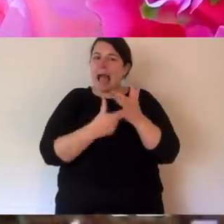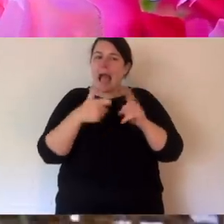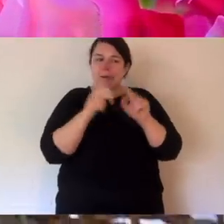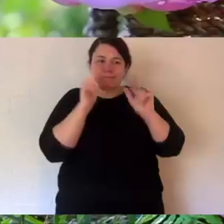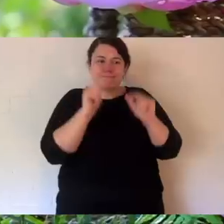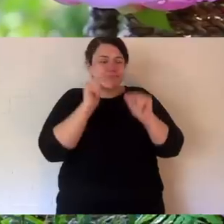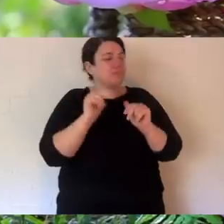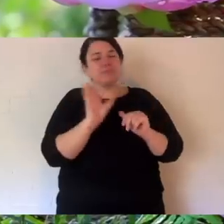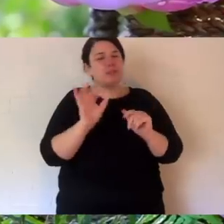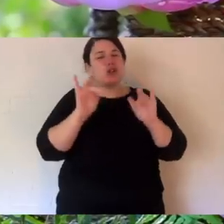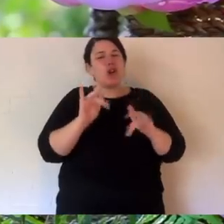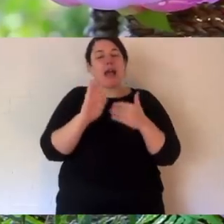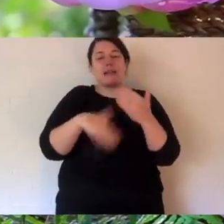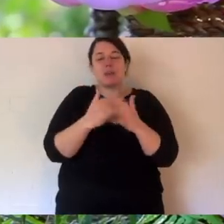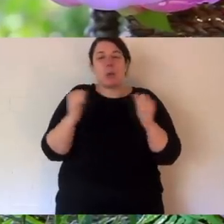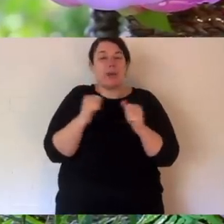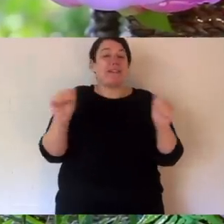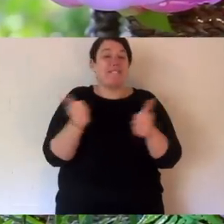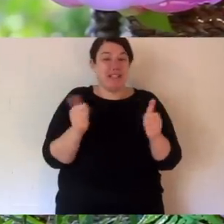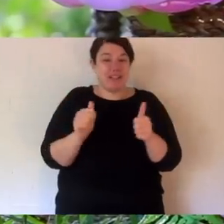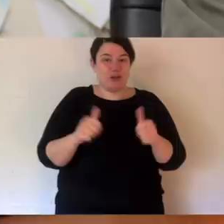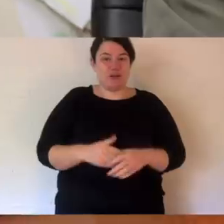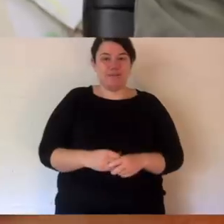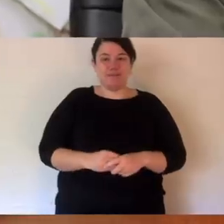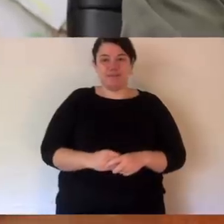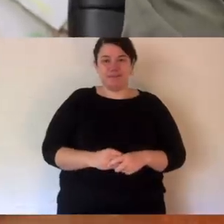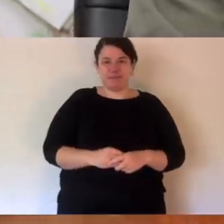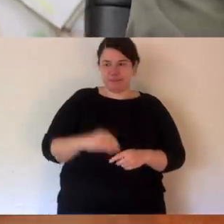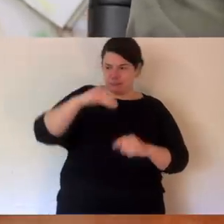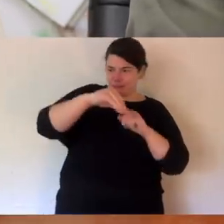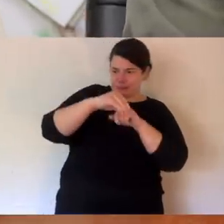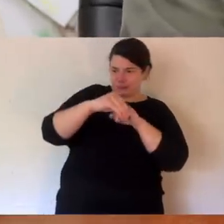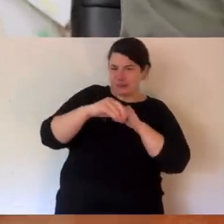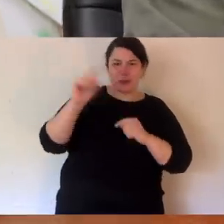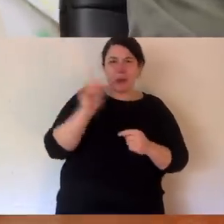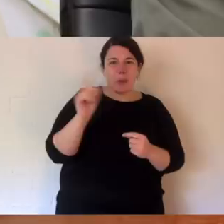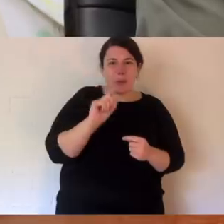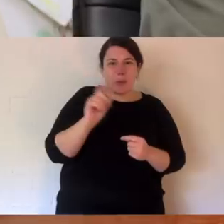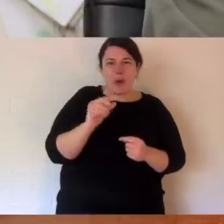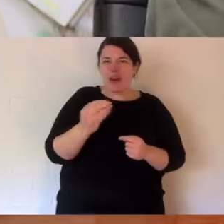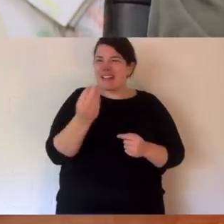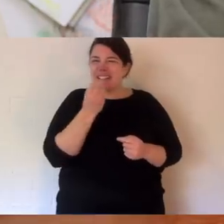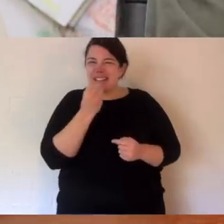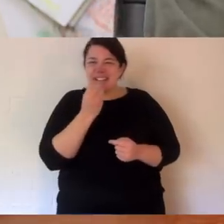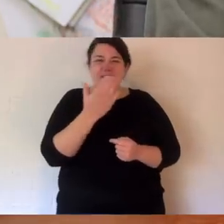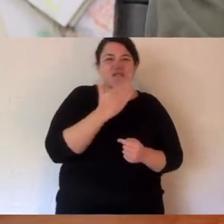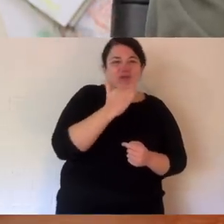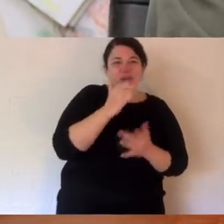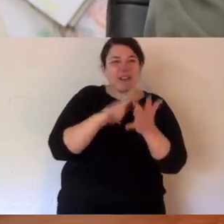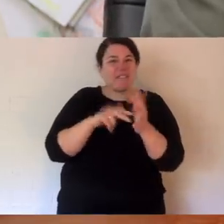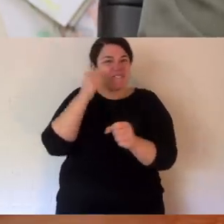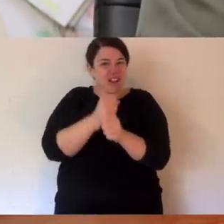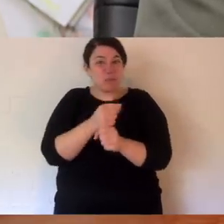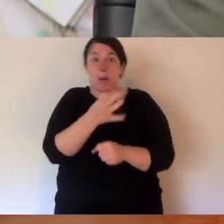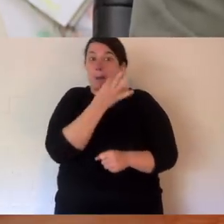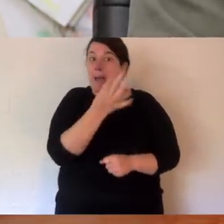and family until we get through winter. And they're herbivores, which means they eat fruits, vegetables, plants,